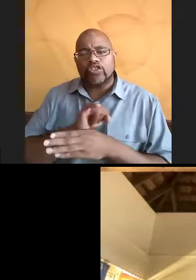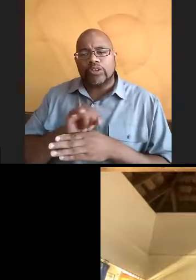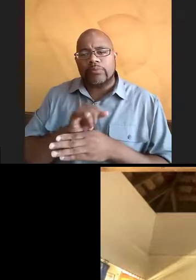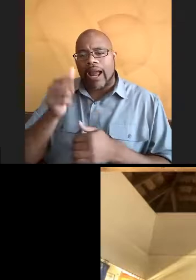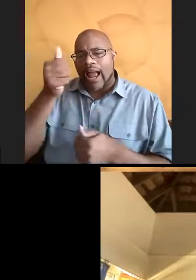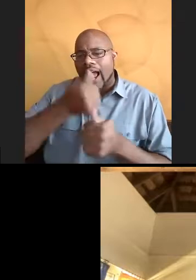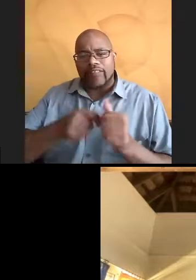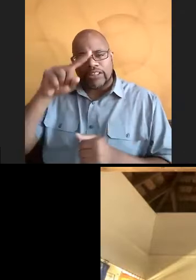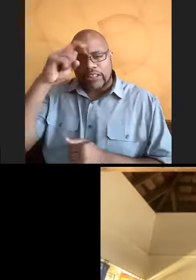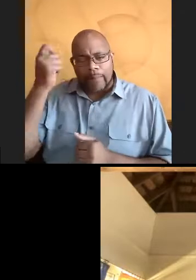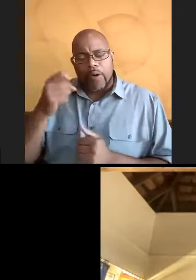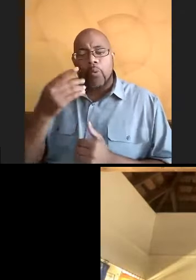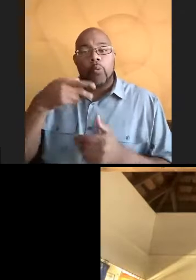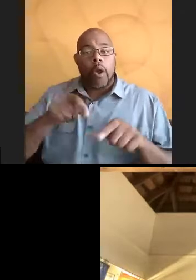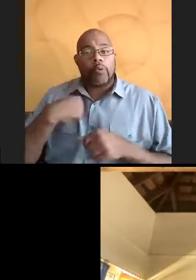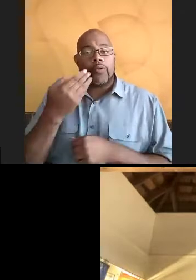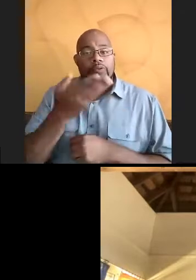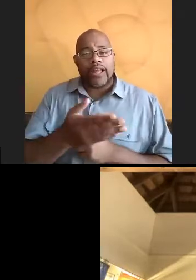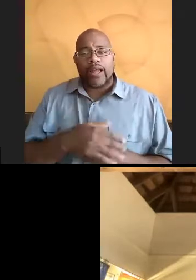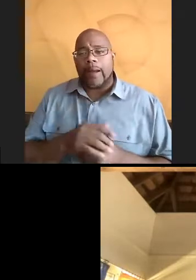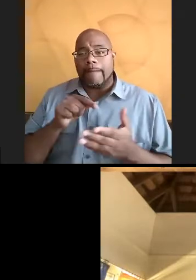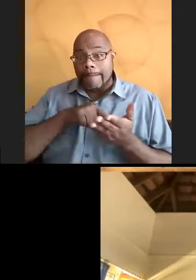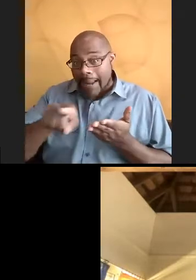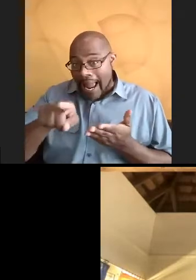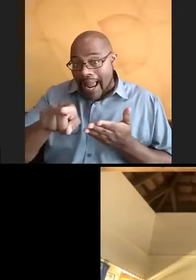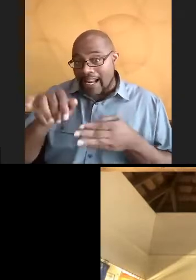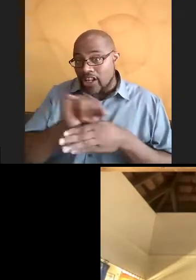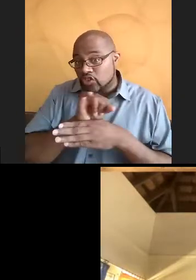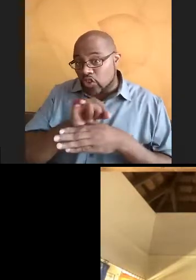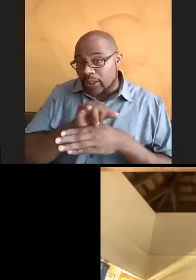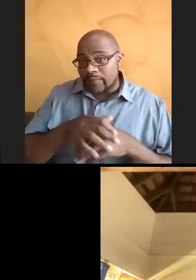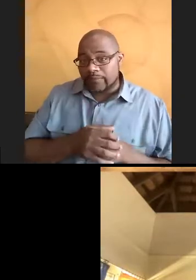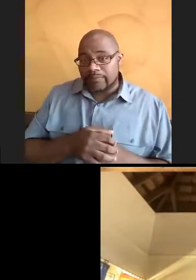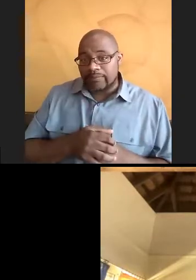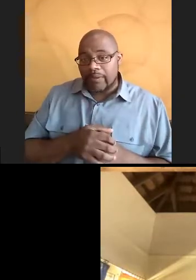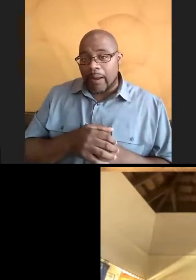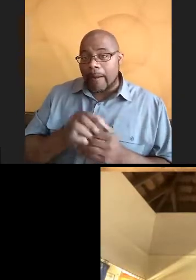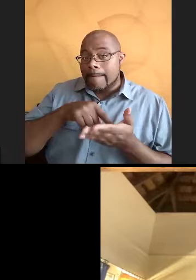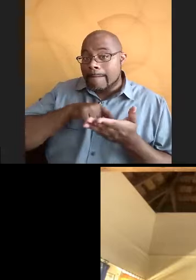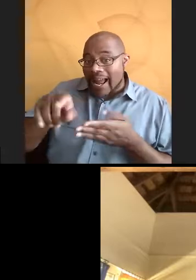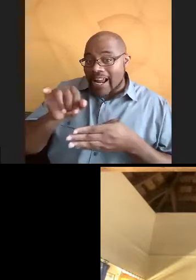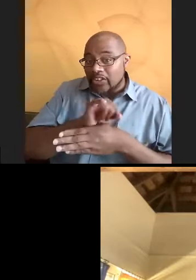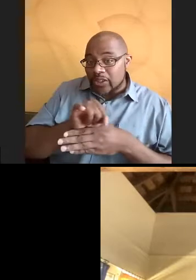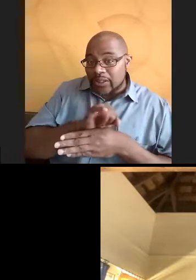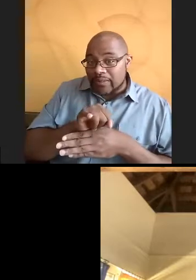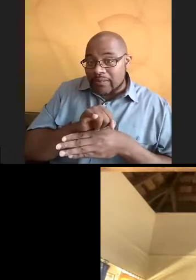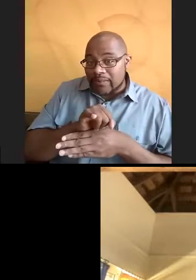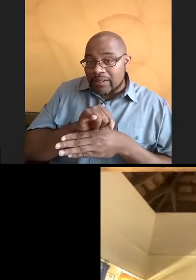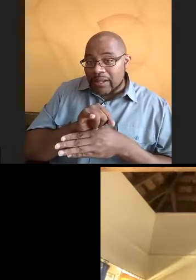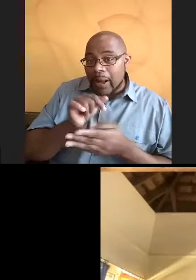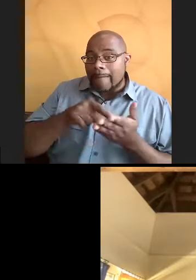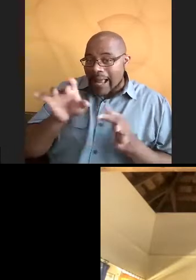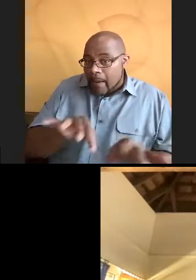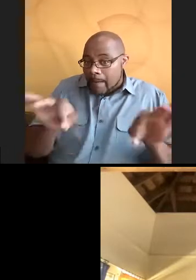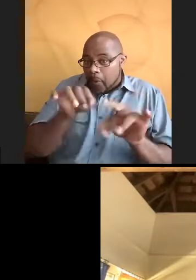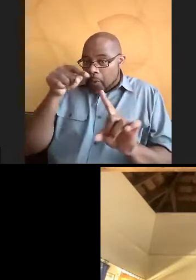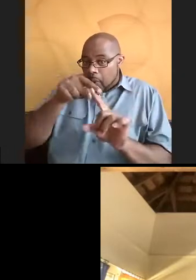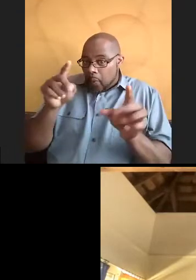summer that I was there. Paid internships. Paid internships. Paid is the key word.